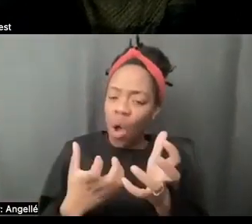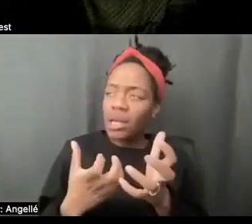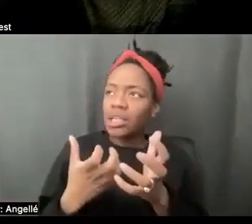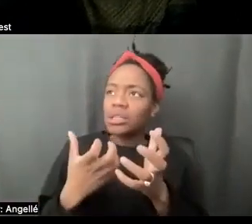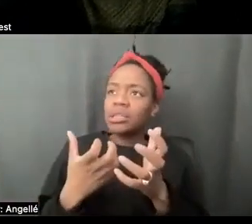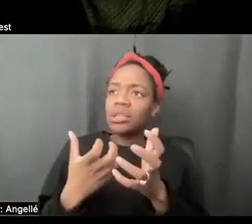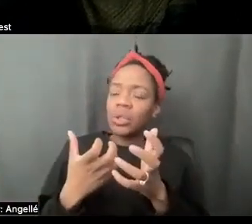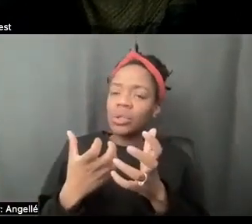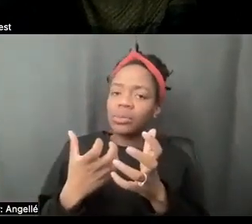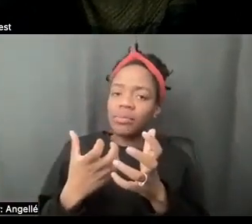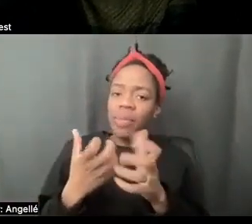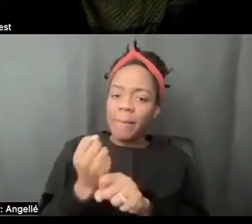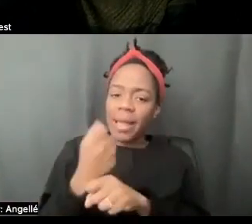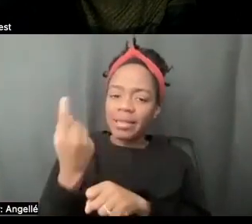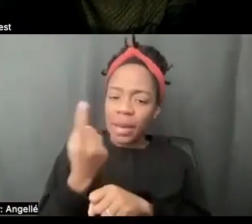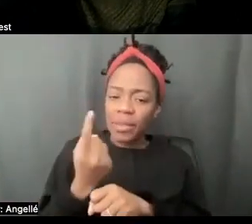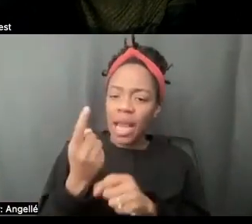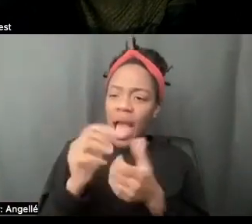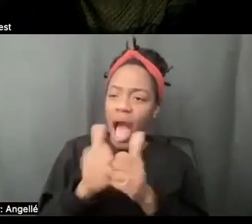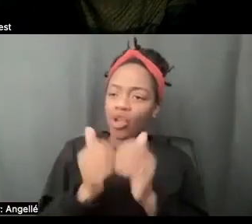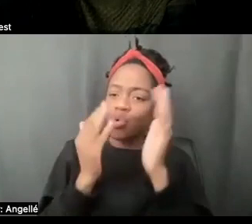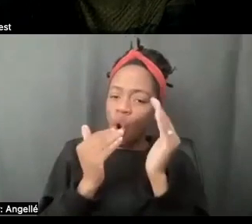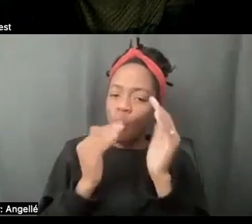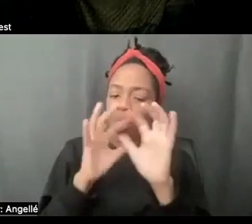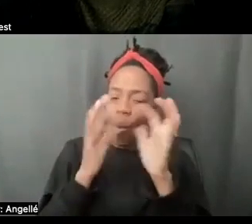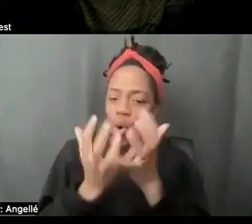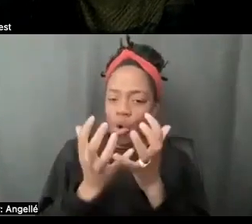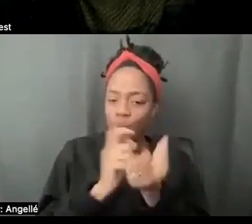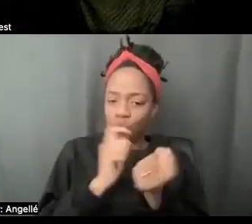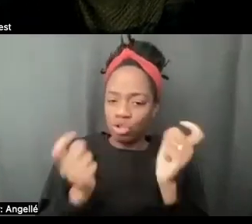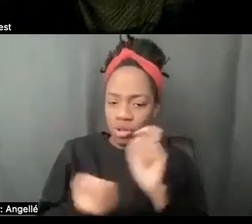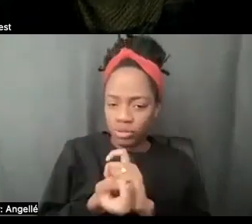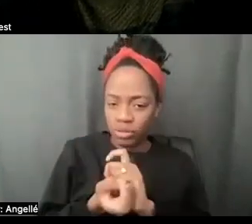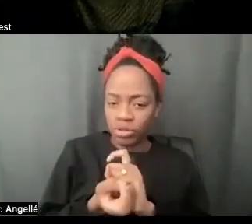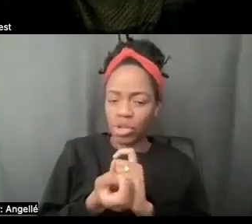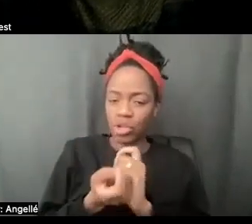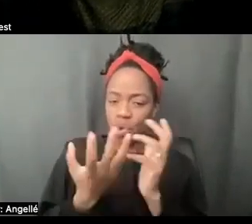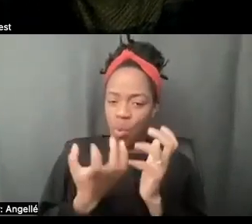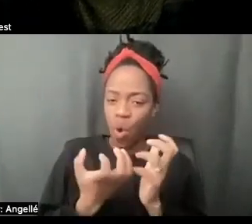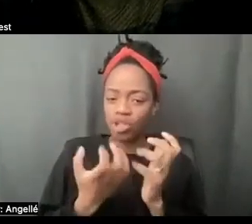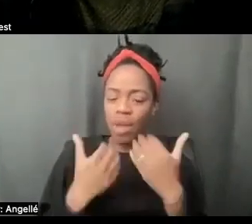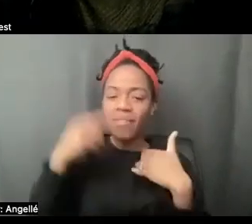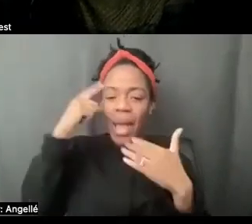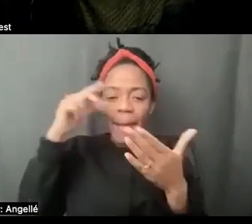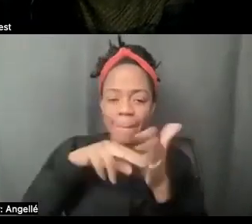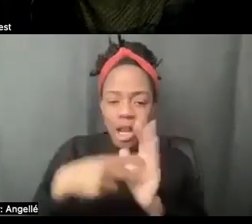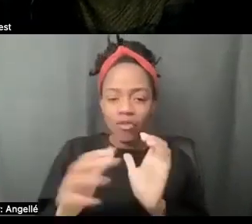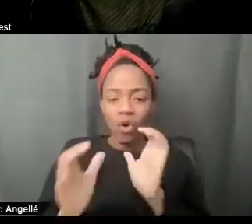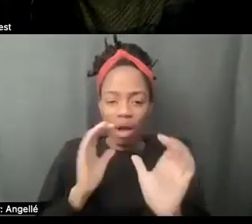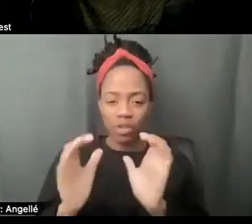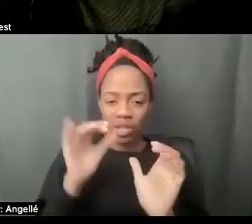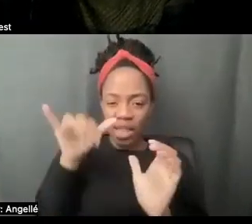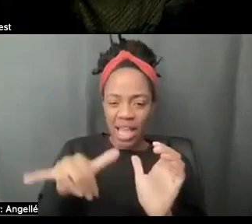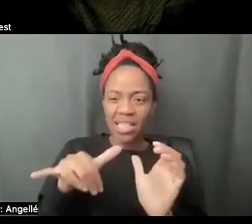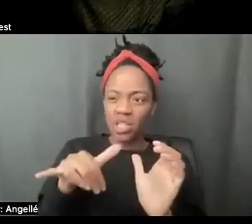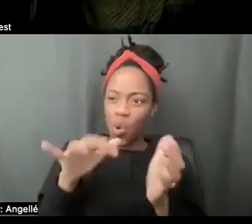how you hope the world can be. You want to contribute to the conversation in a meaningful way. And that really is what this film is